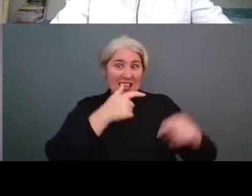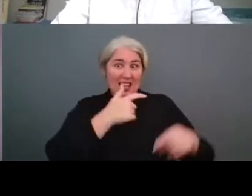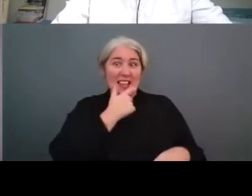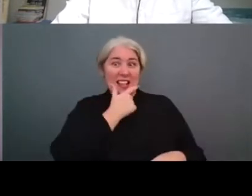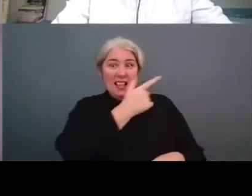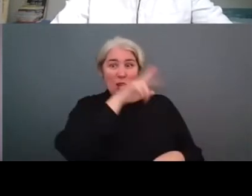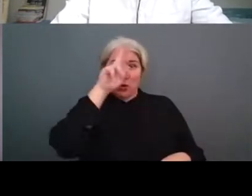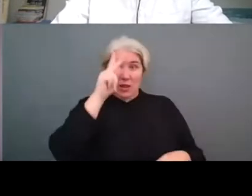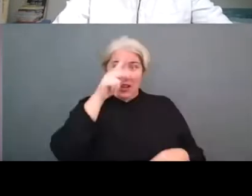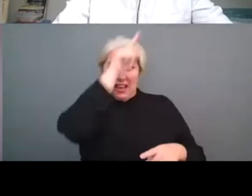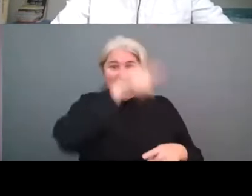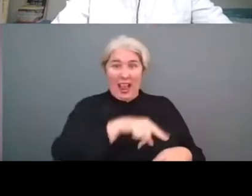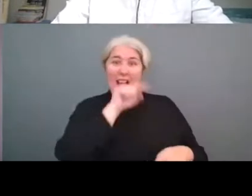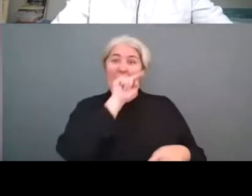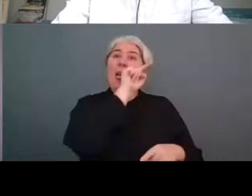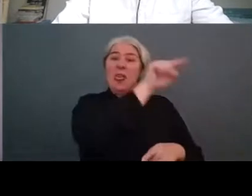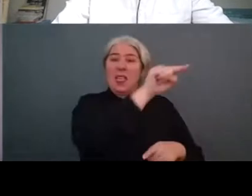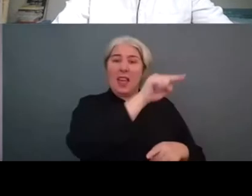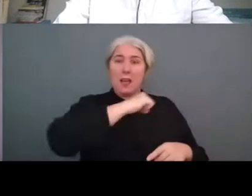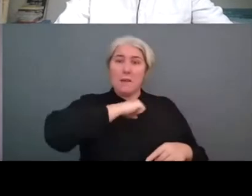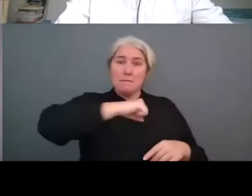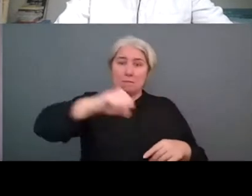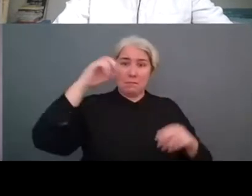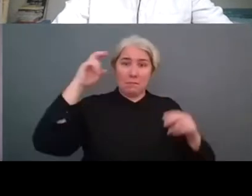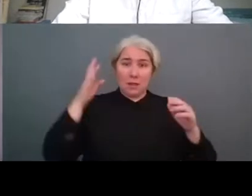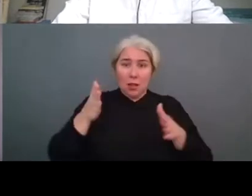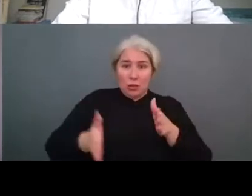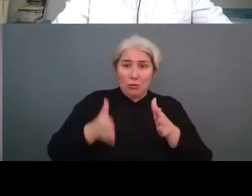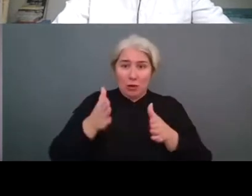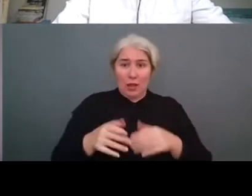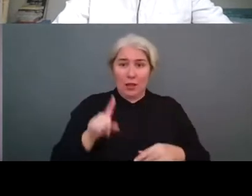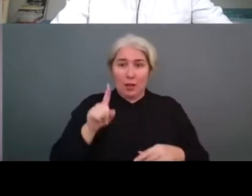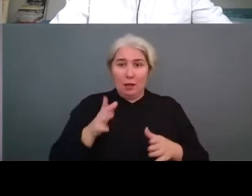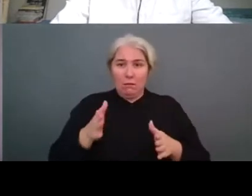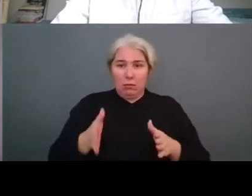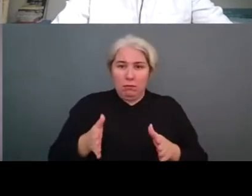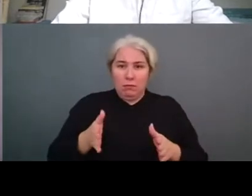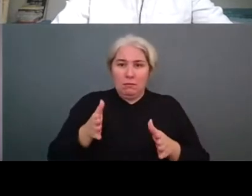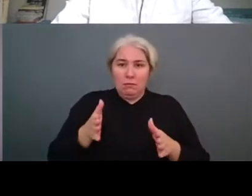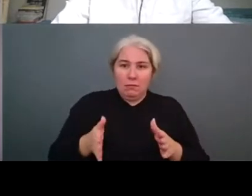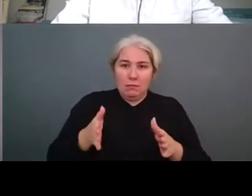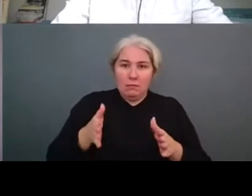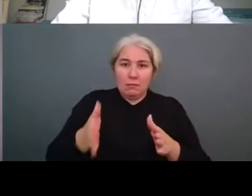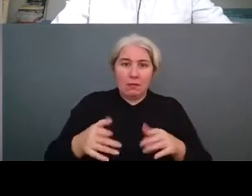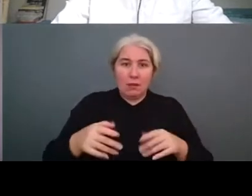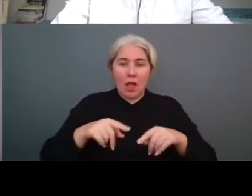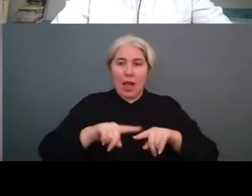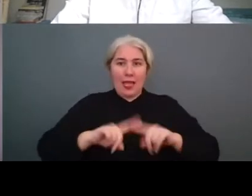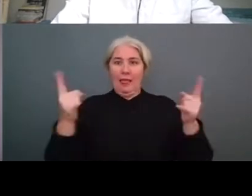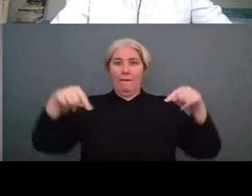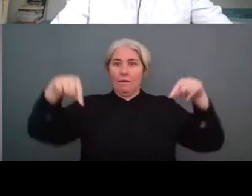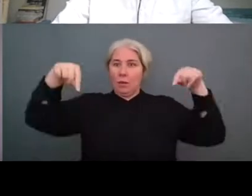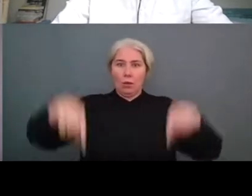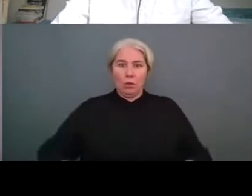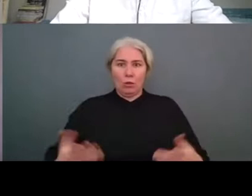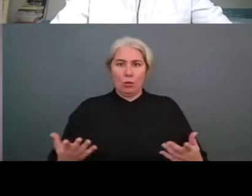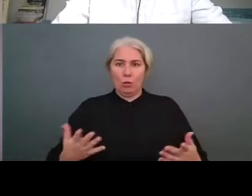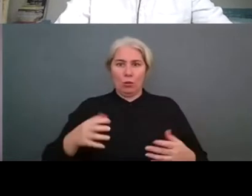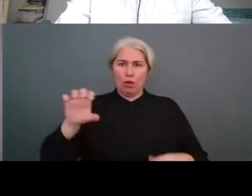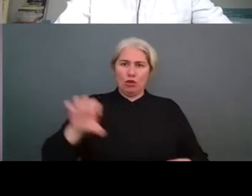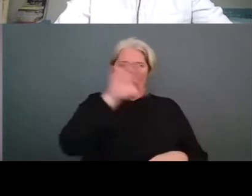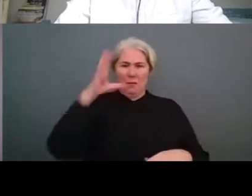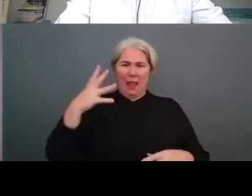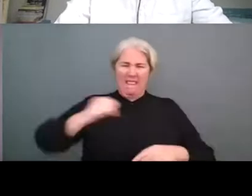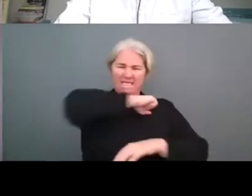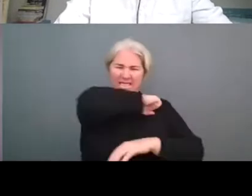as in france so um certainly the yeah it's already the case in italy most of the clubs travel by train yeah and